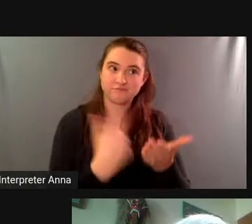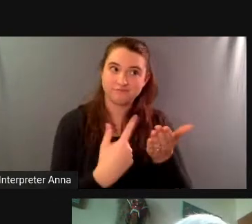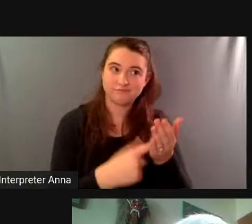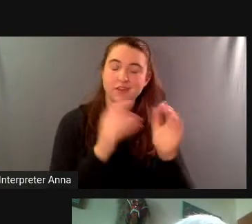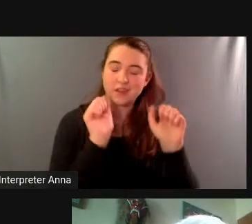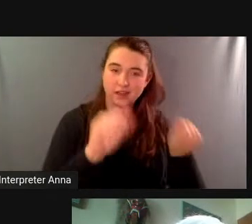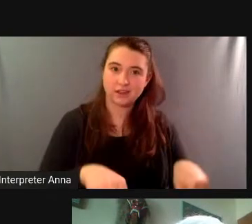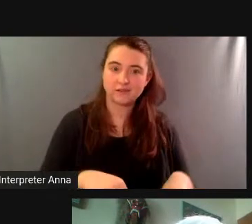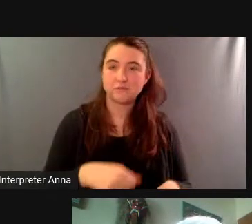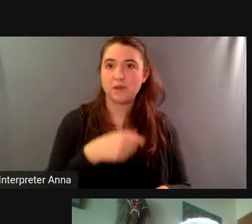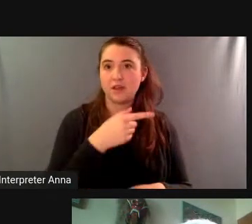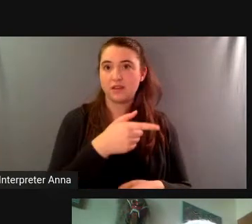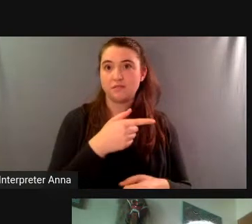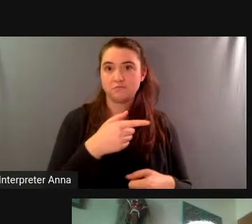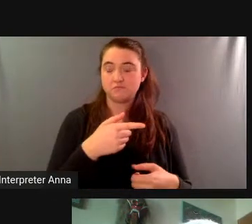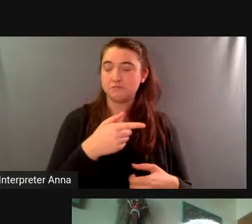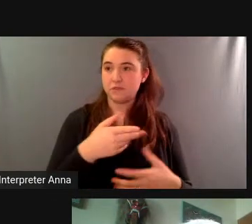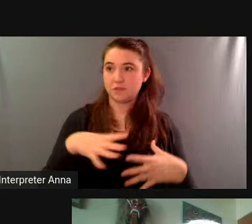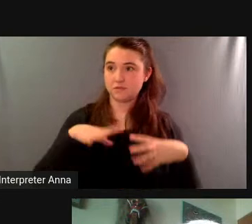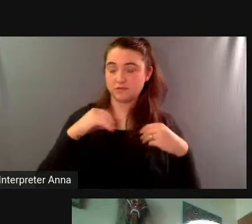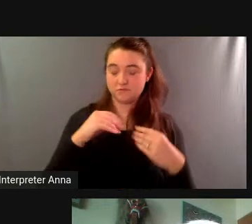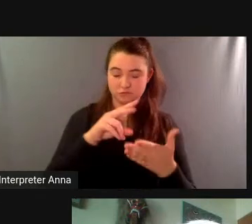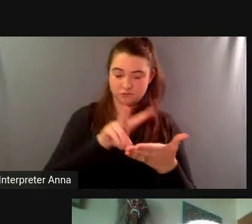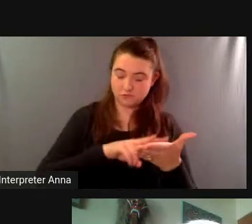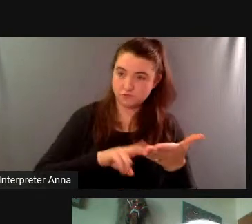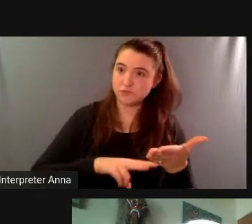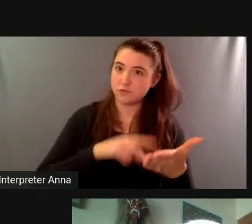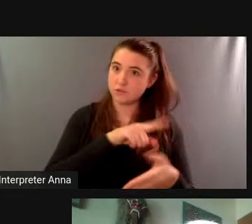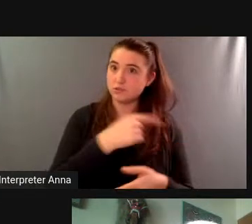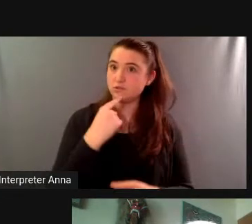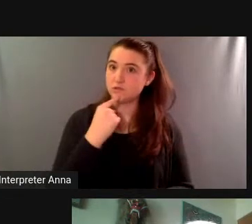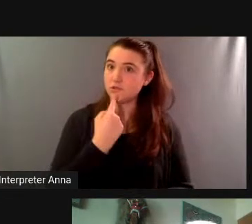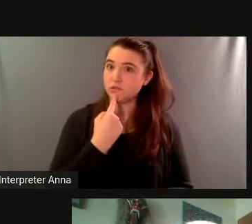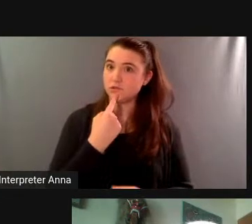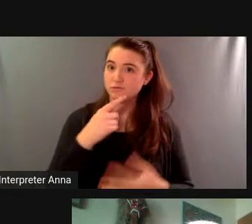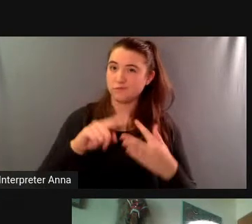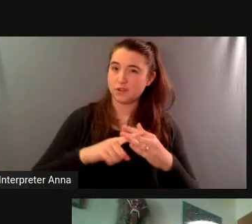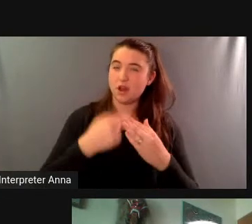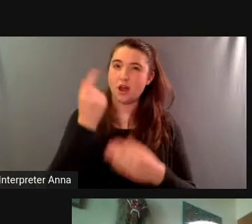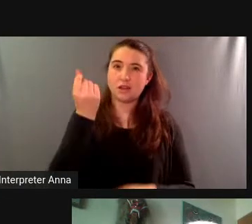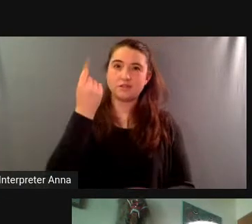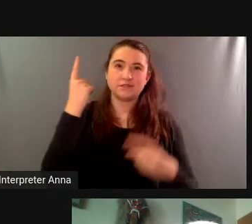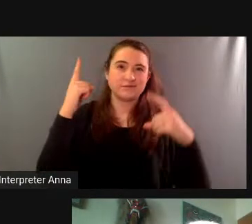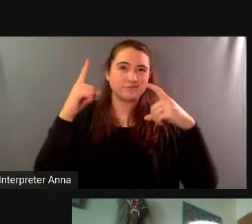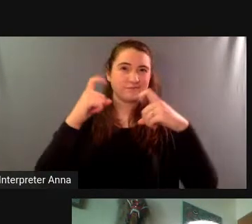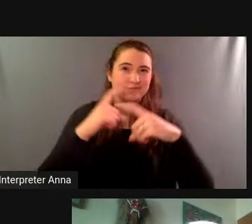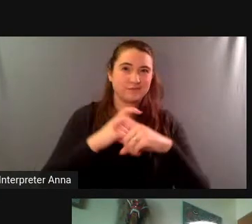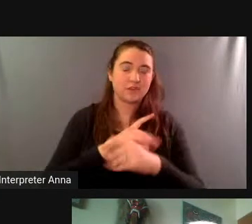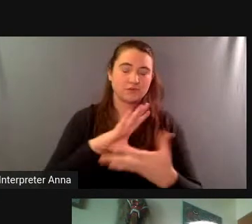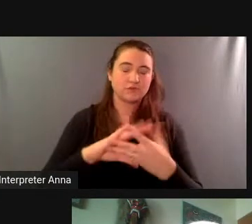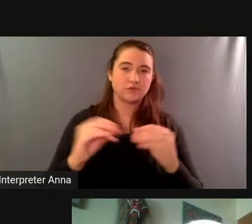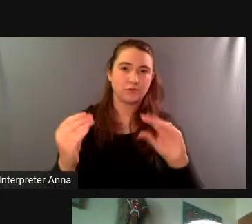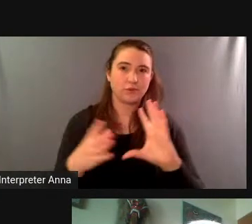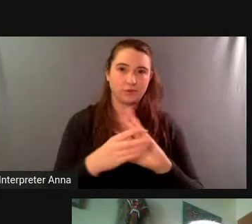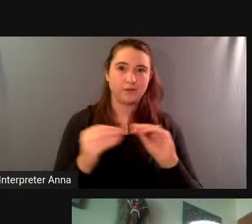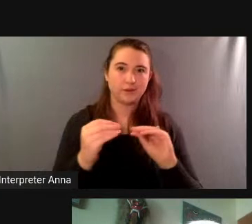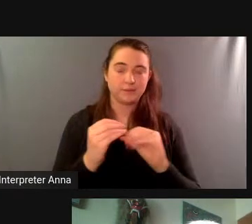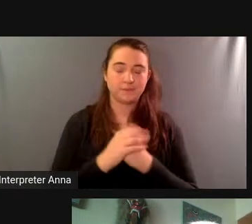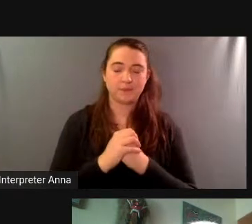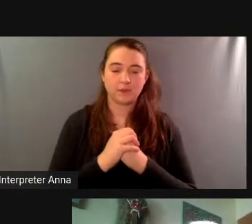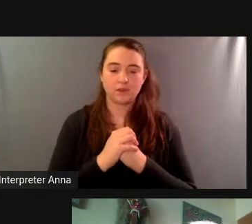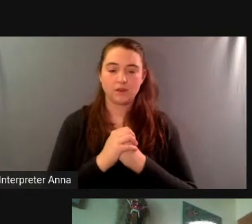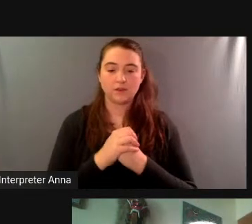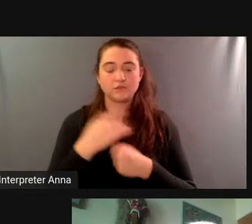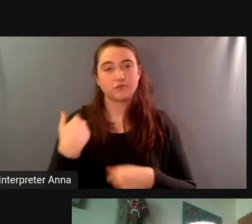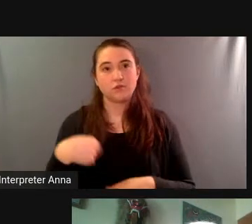serious enough to read and and uh begin to understand the complexity of biosphere 2 you know so we did